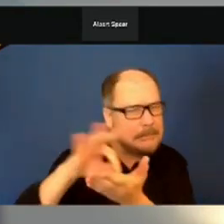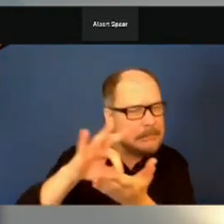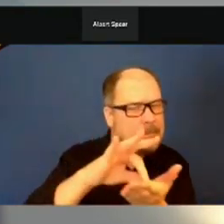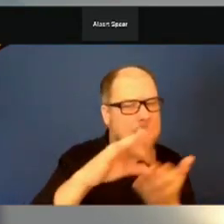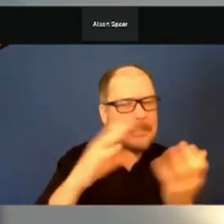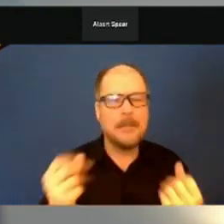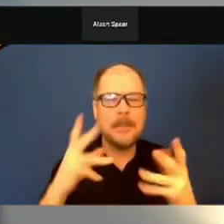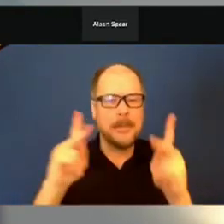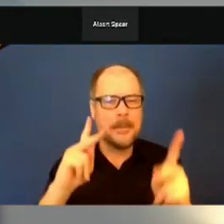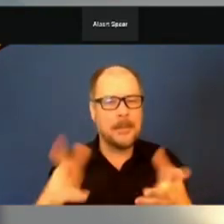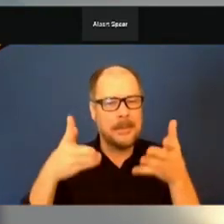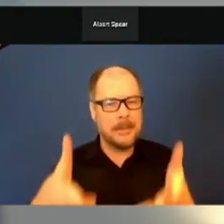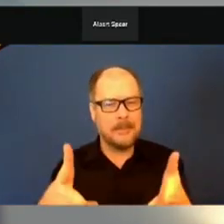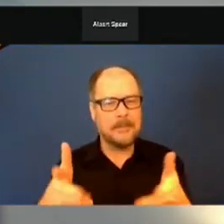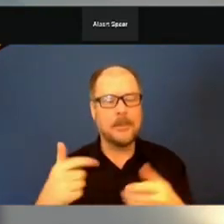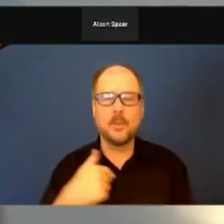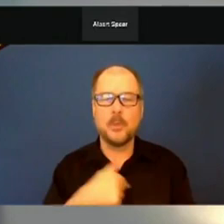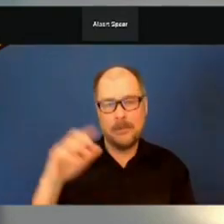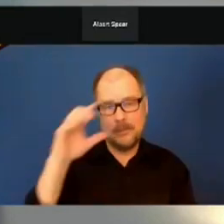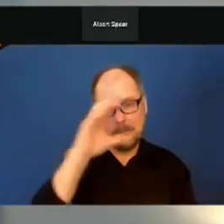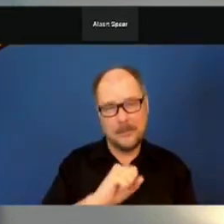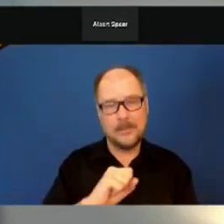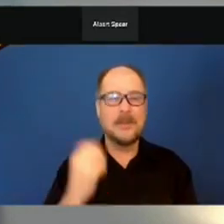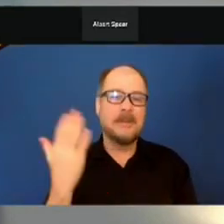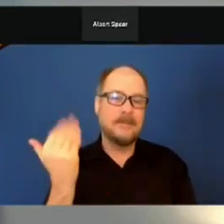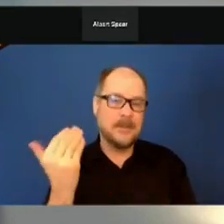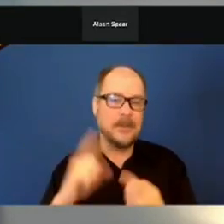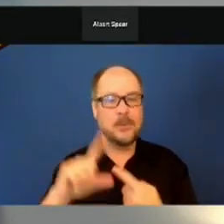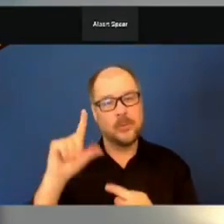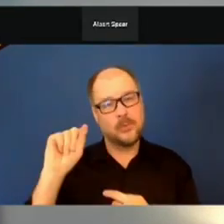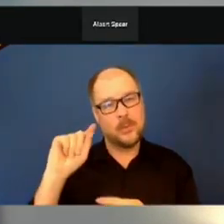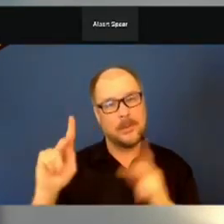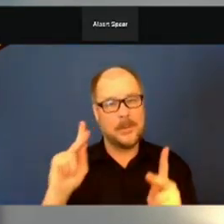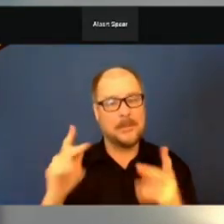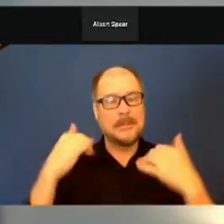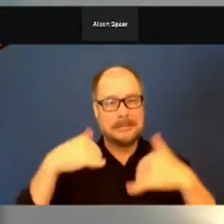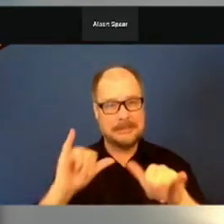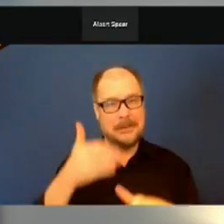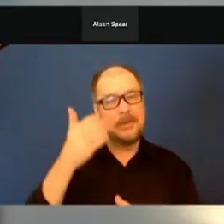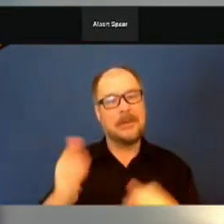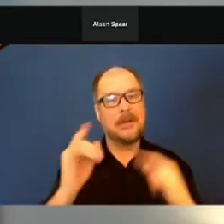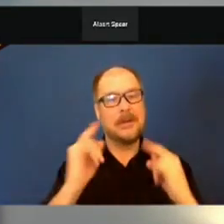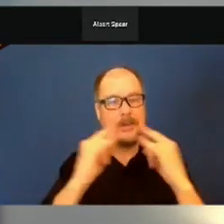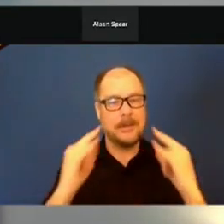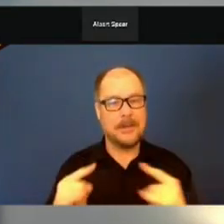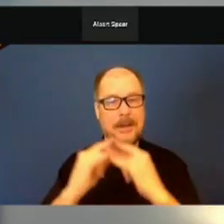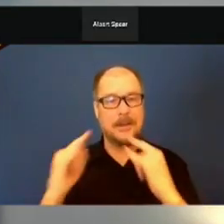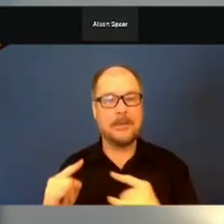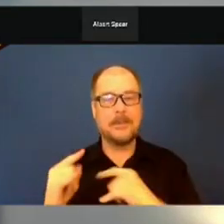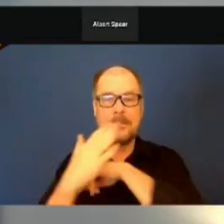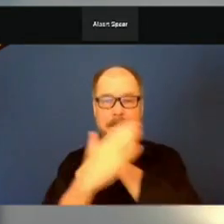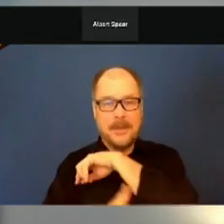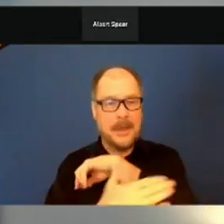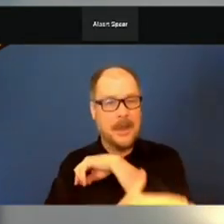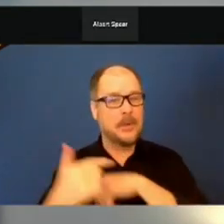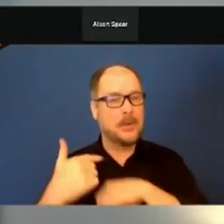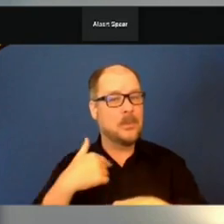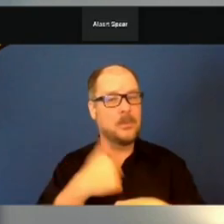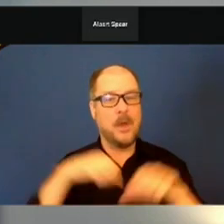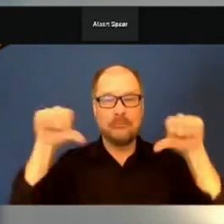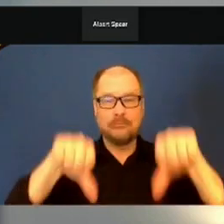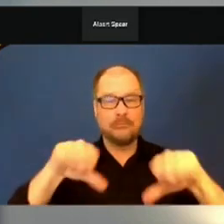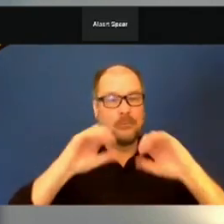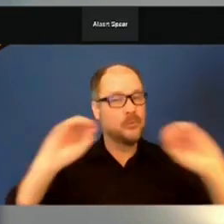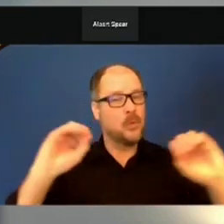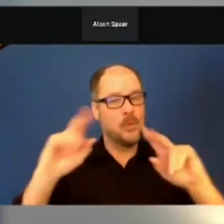We estimate that between 15 and 20 people are still at the site. The county has not turned anyone away who was known